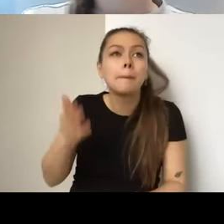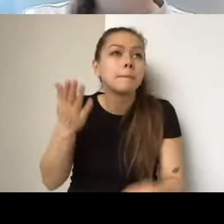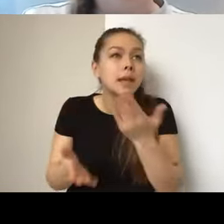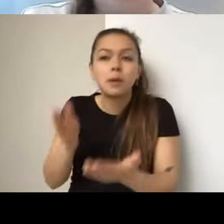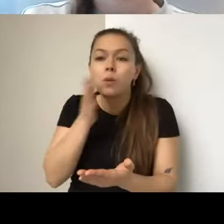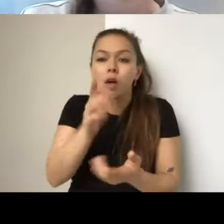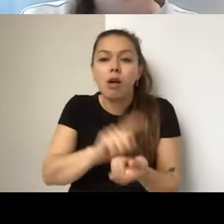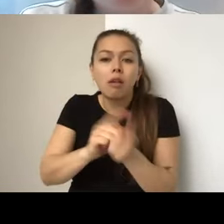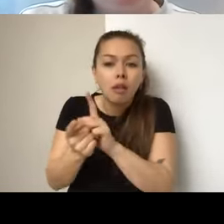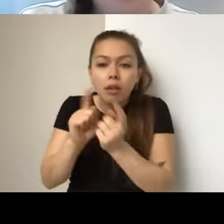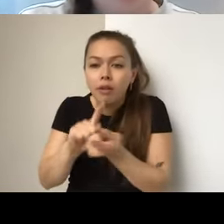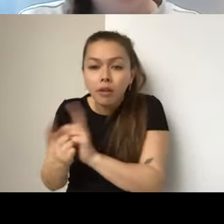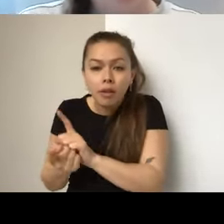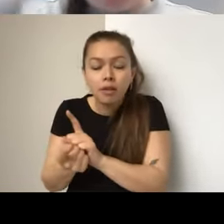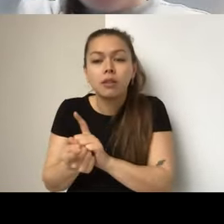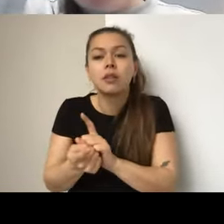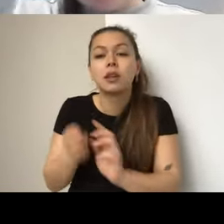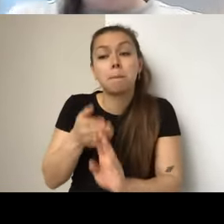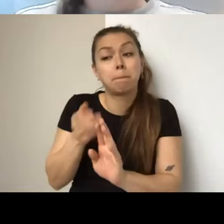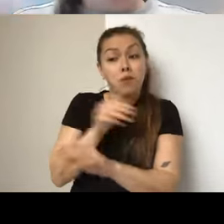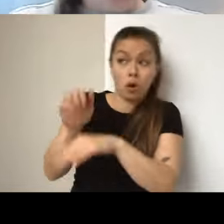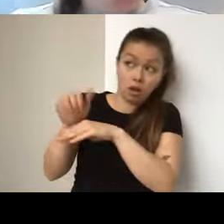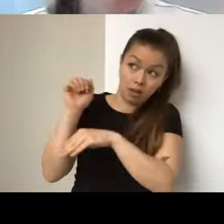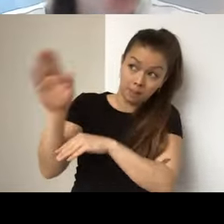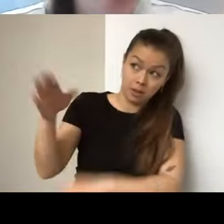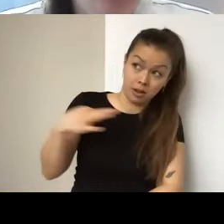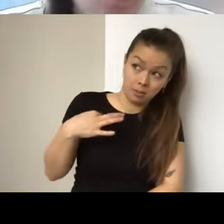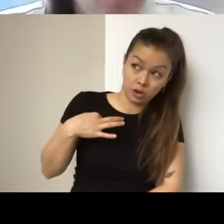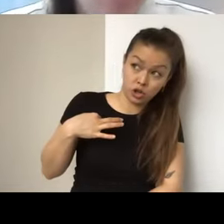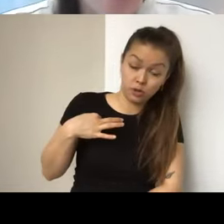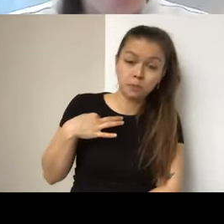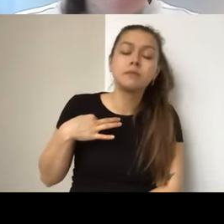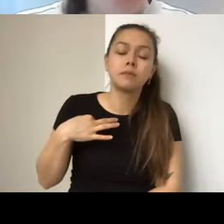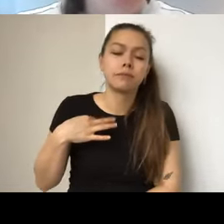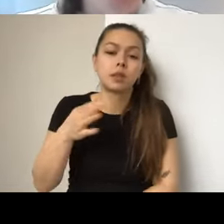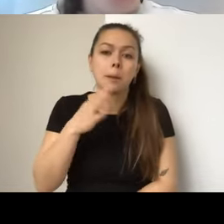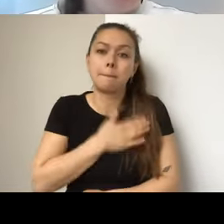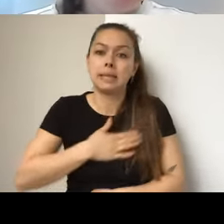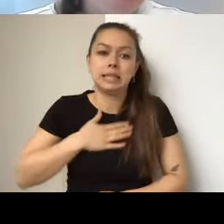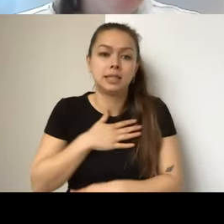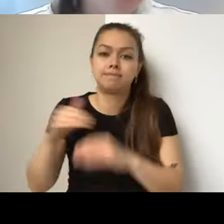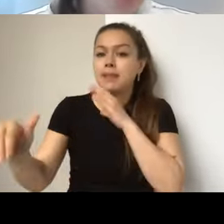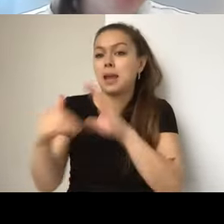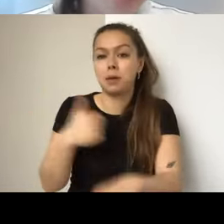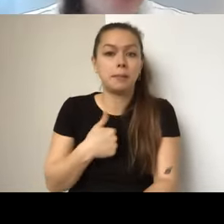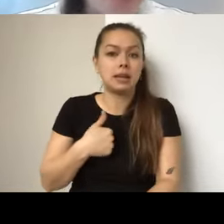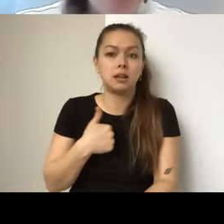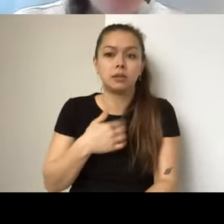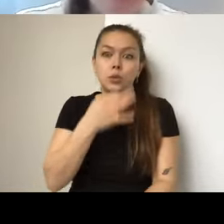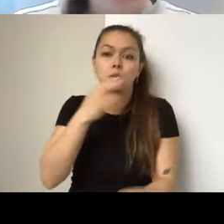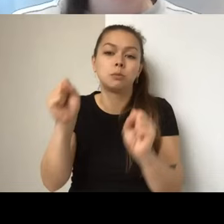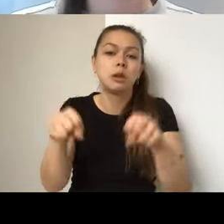in advance of submitting the grant. You would notify me as soon as possible by email that you need that support.